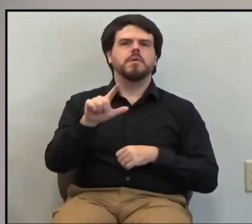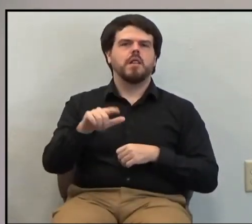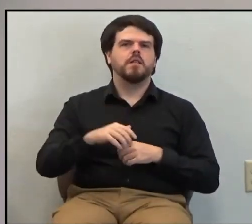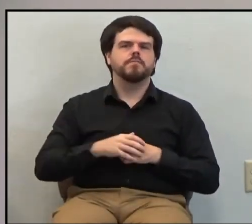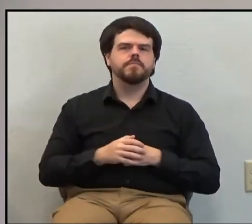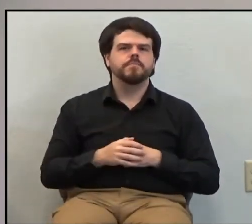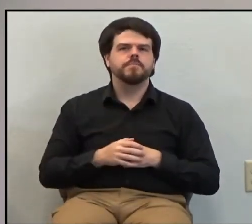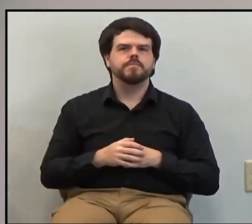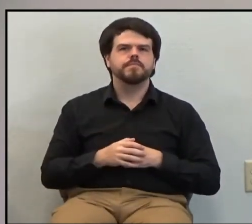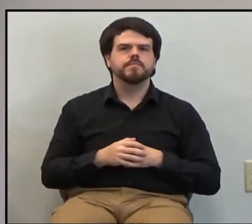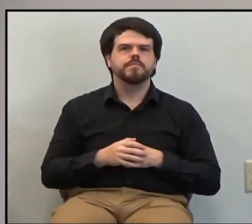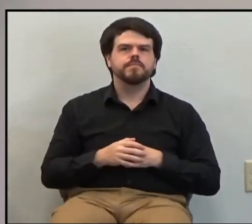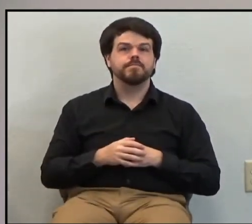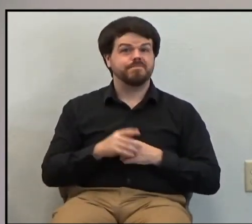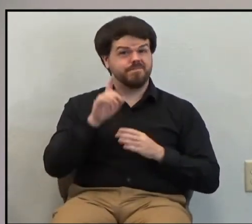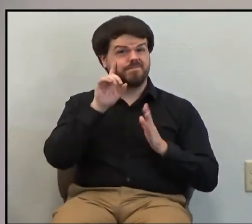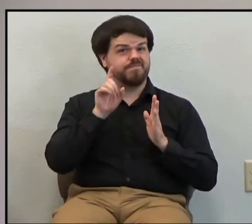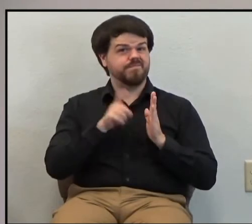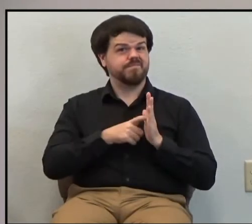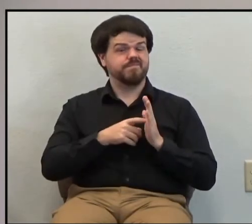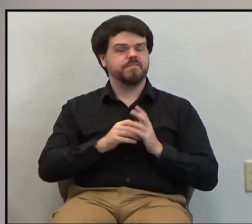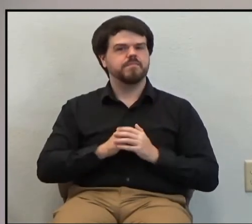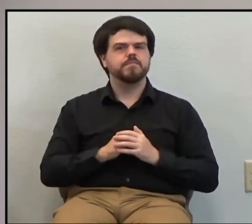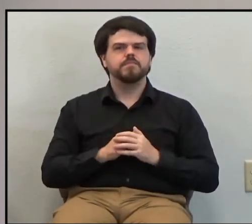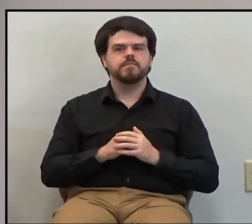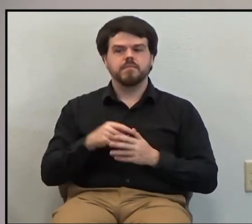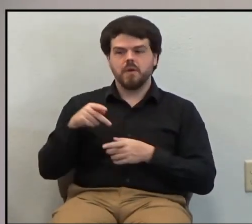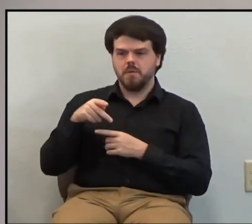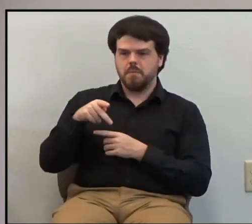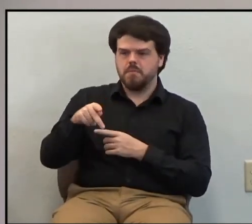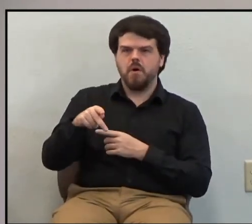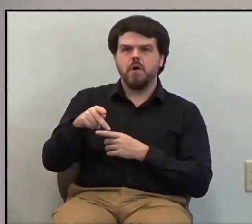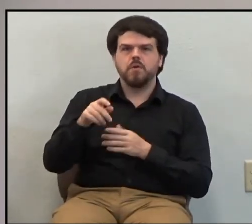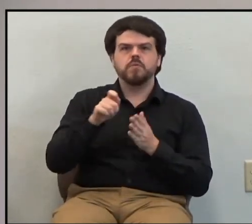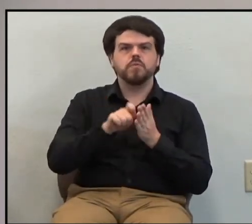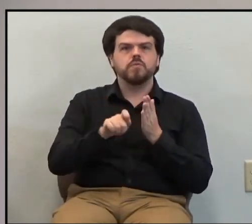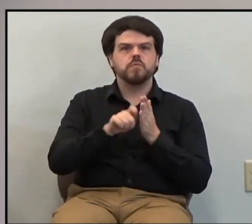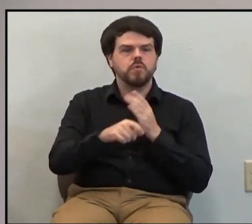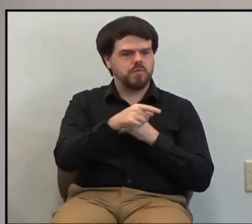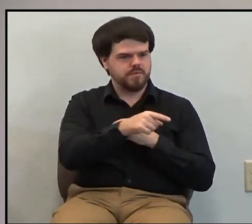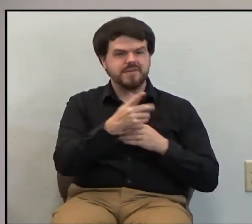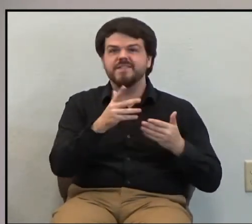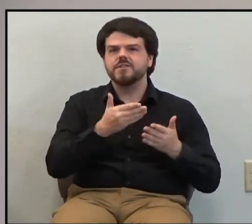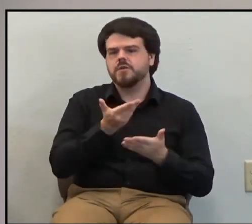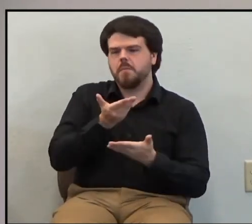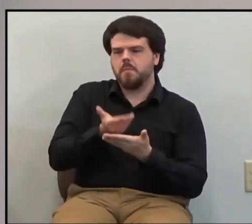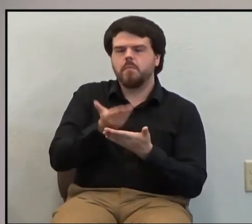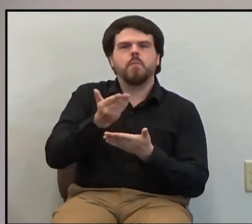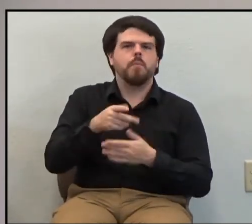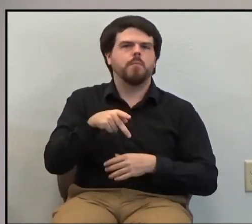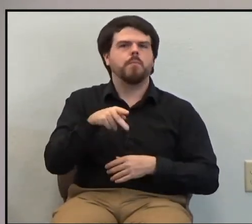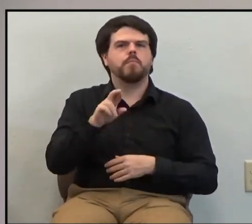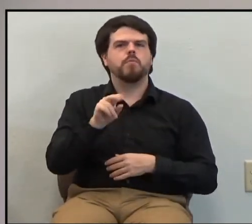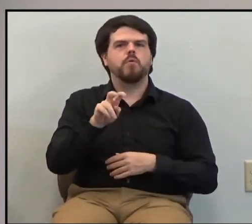Note well, brothers, that Paul wrote, Timothy has proved himself.